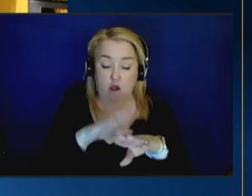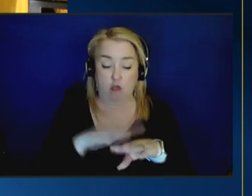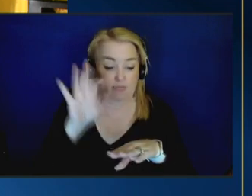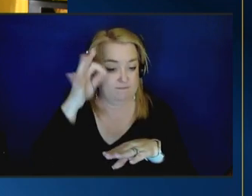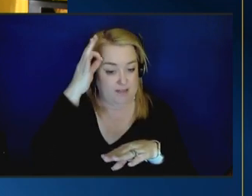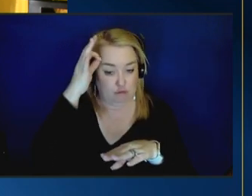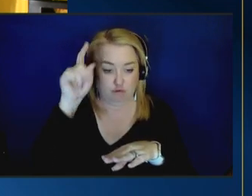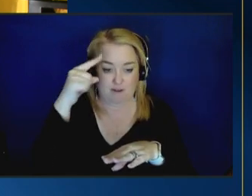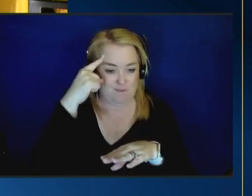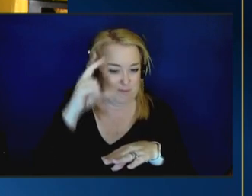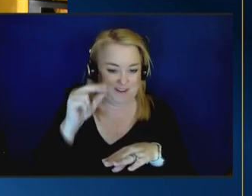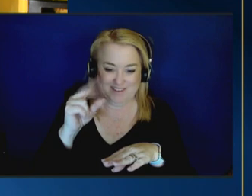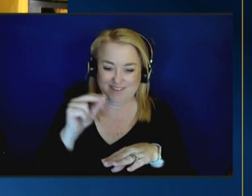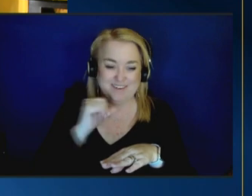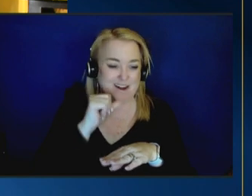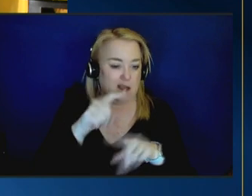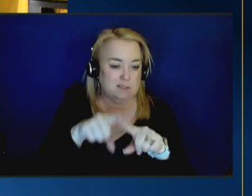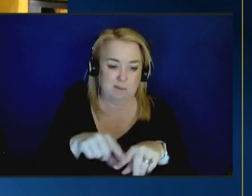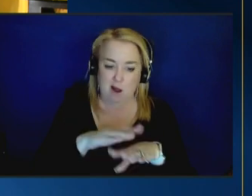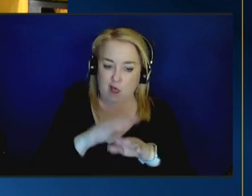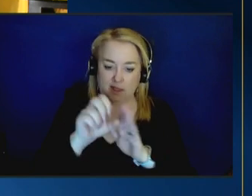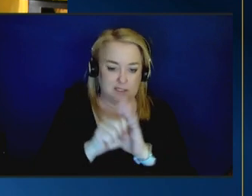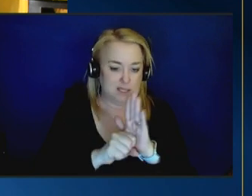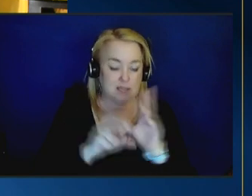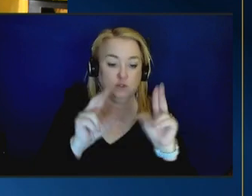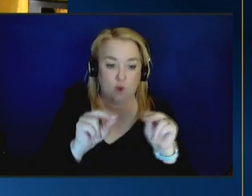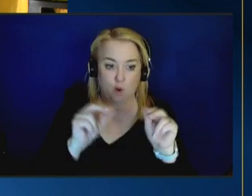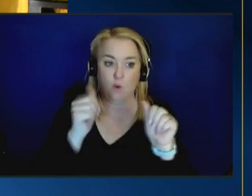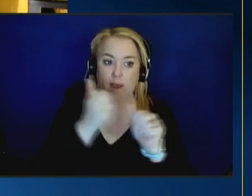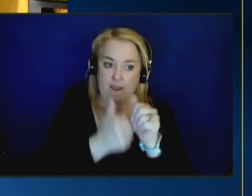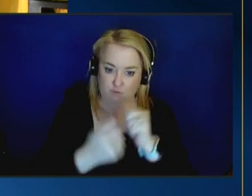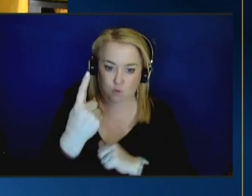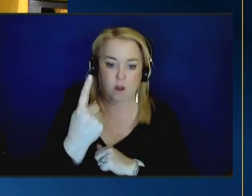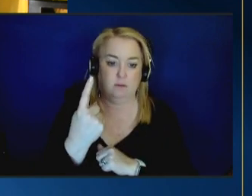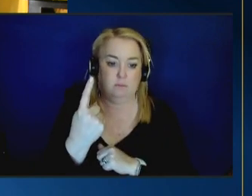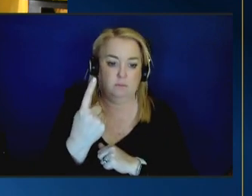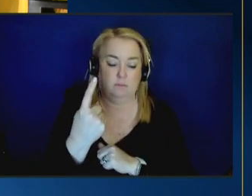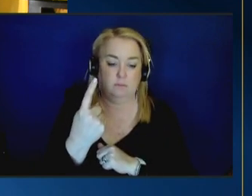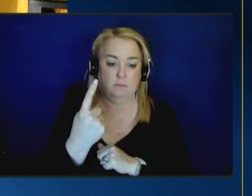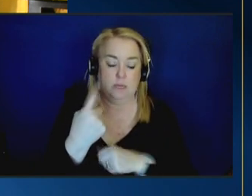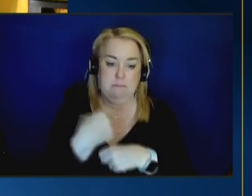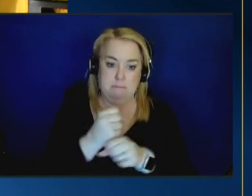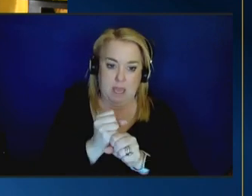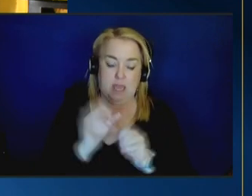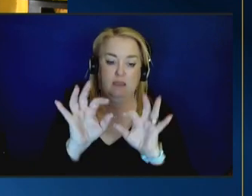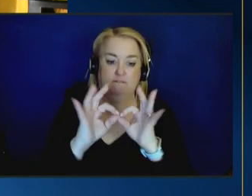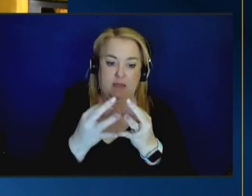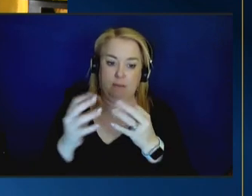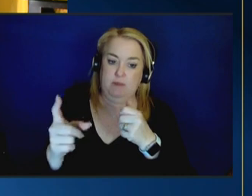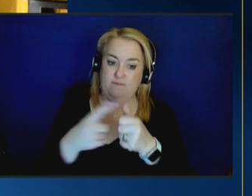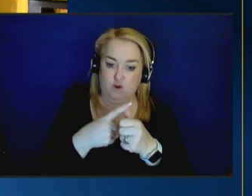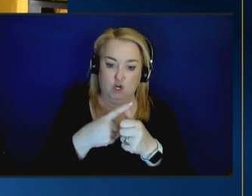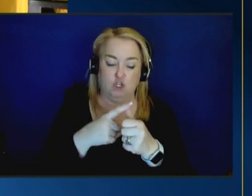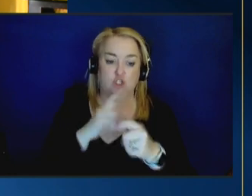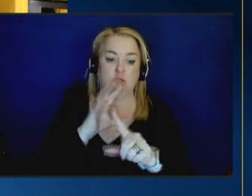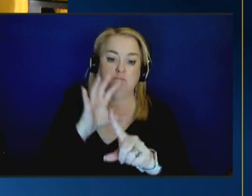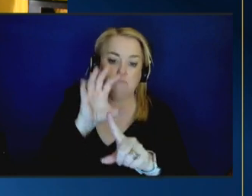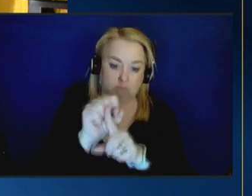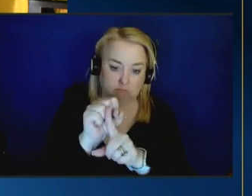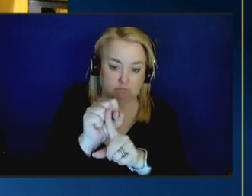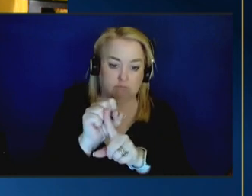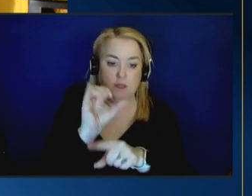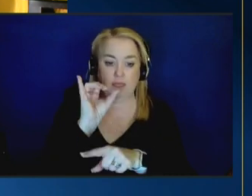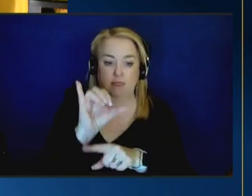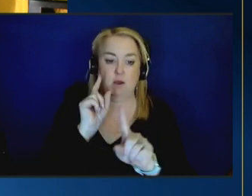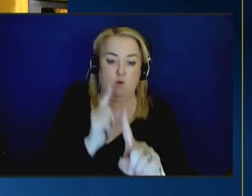it isn't just dependent on states um it's dependent on everyone um to make family first to truly achieve the vision of family first first